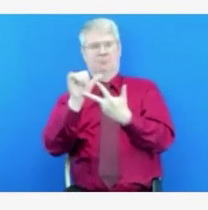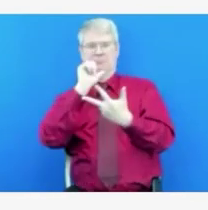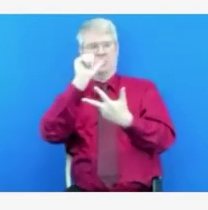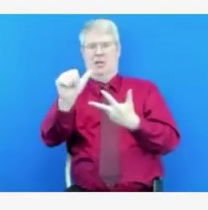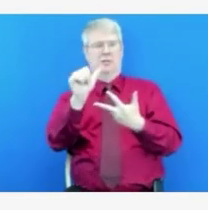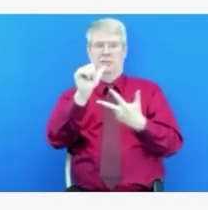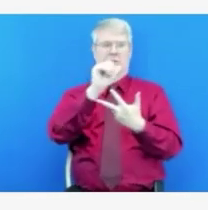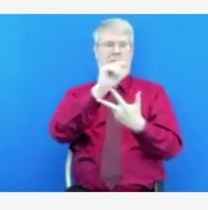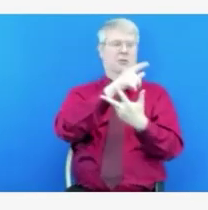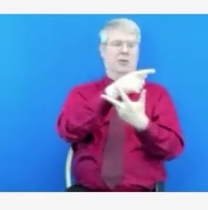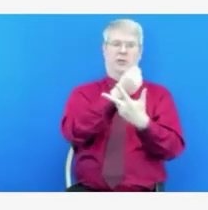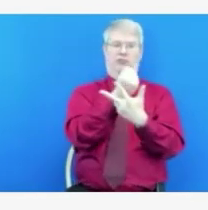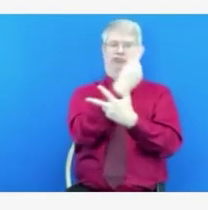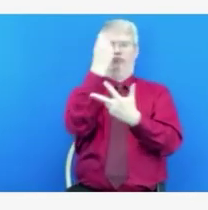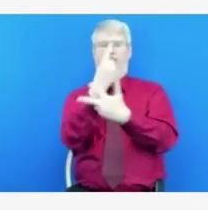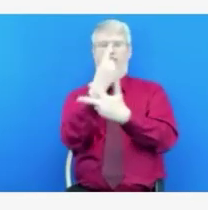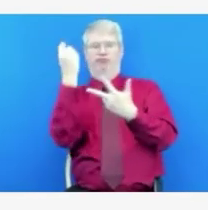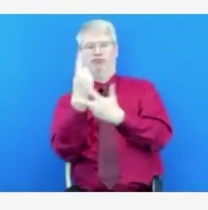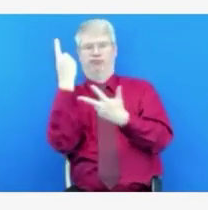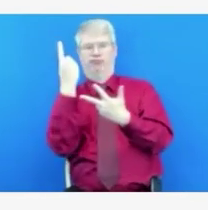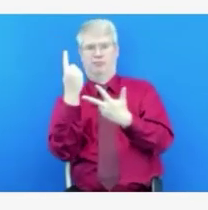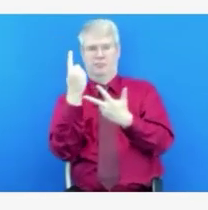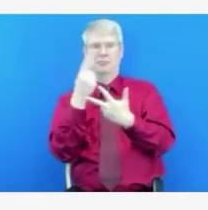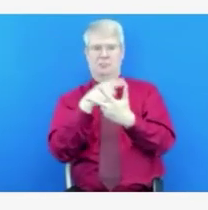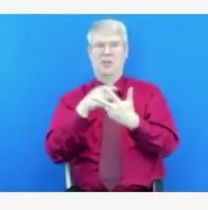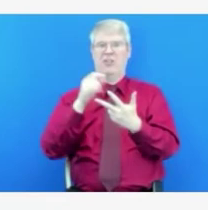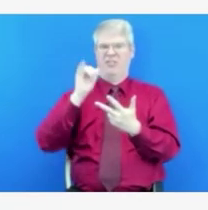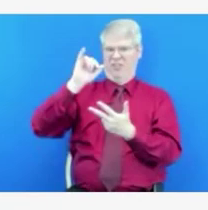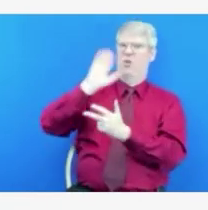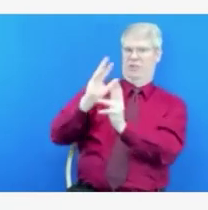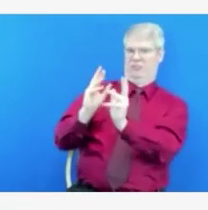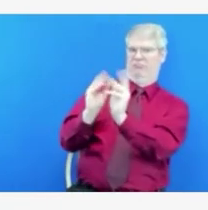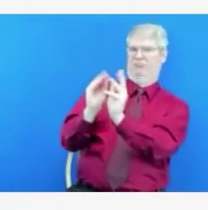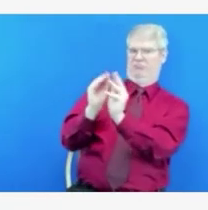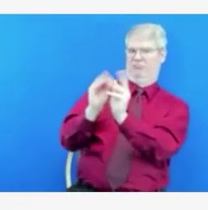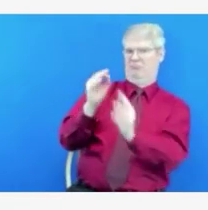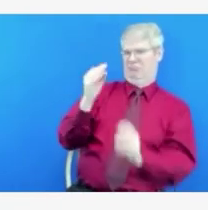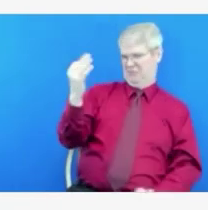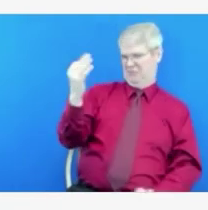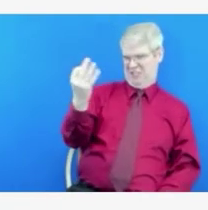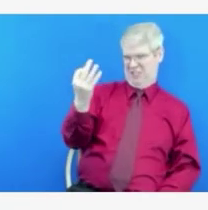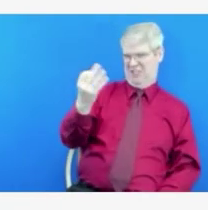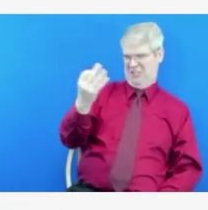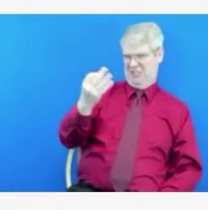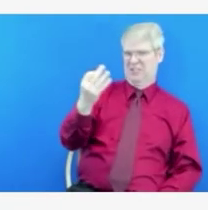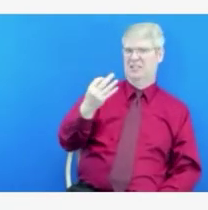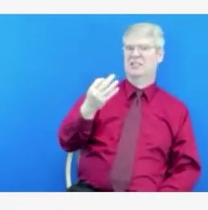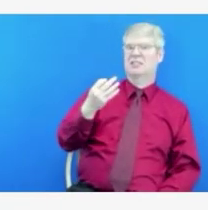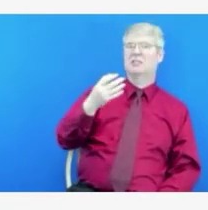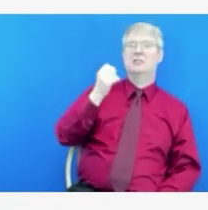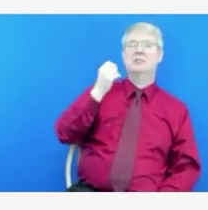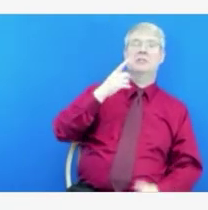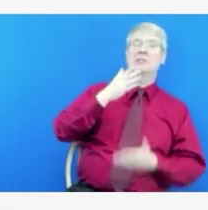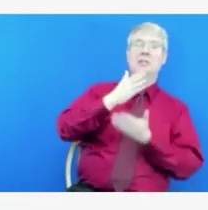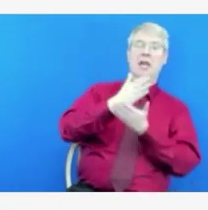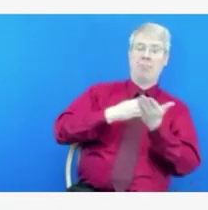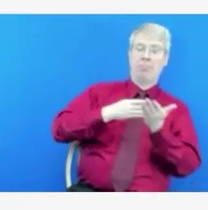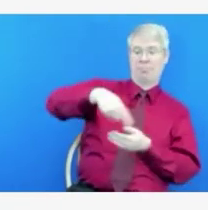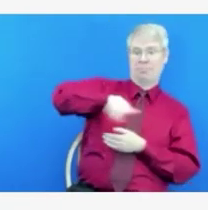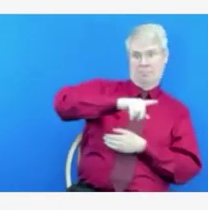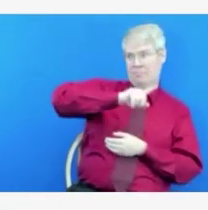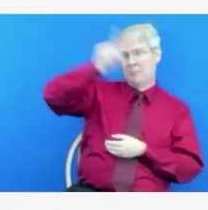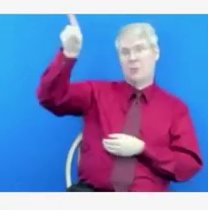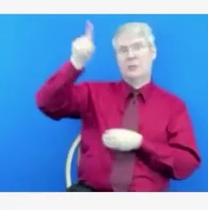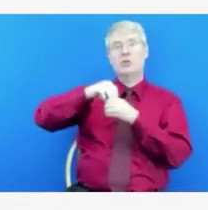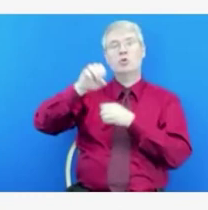a mixed schedule. So please, we'll all be staying tuned for that. And we will incorporate whatever comes out of those meetings into